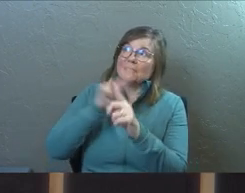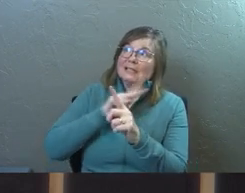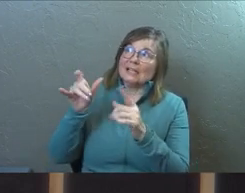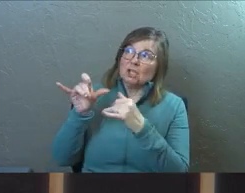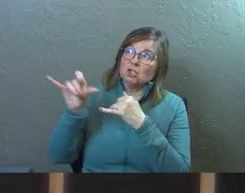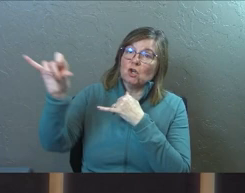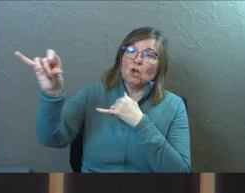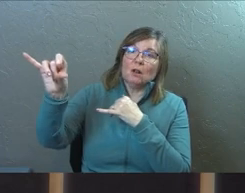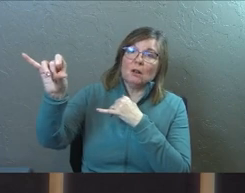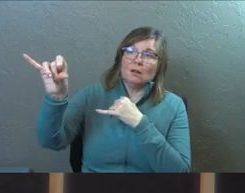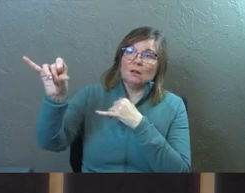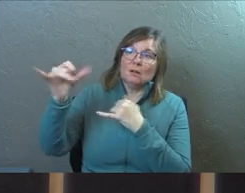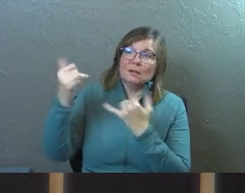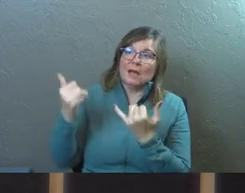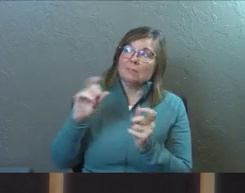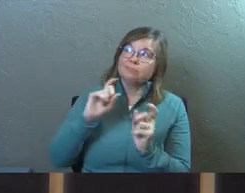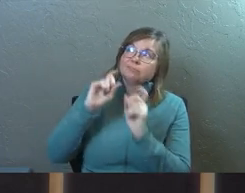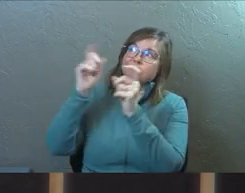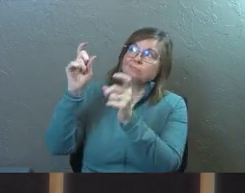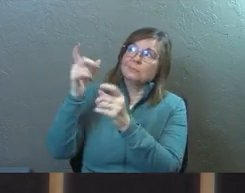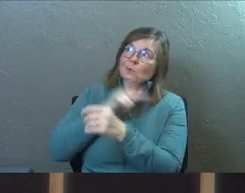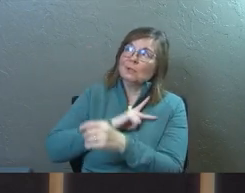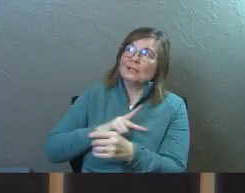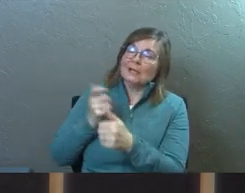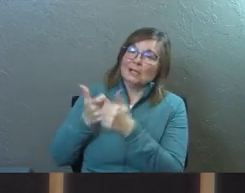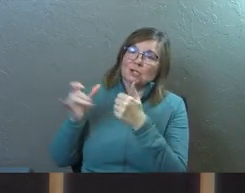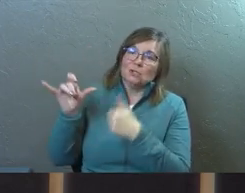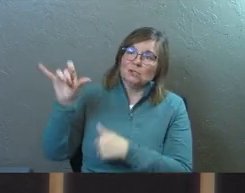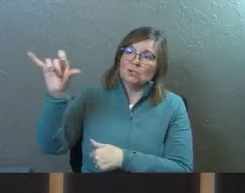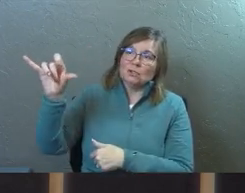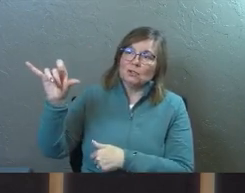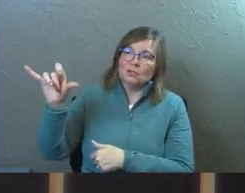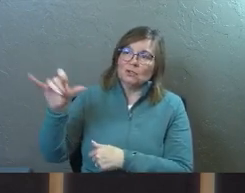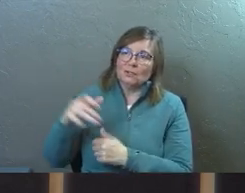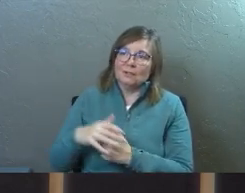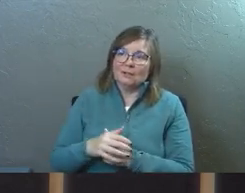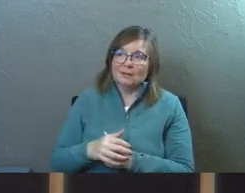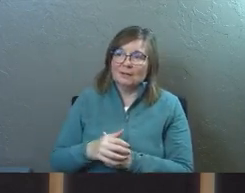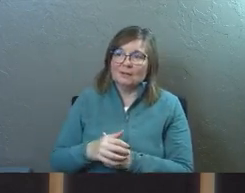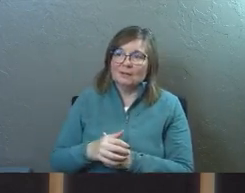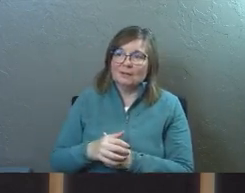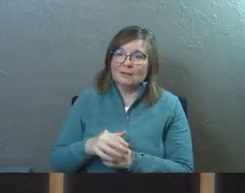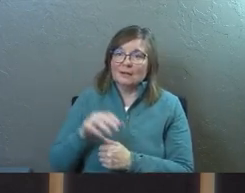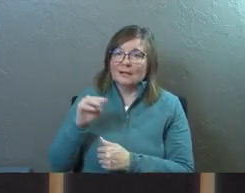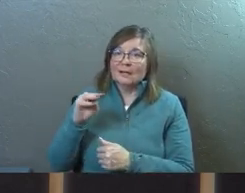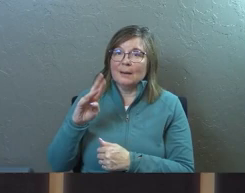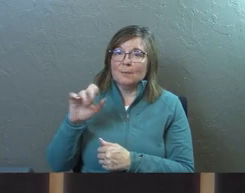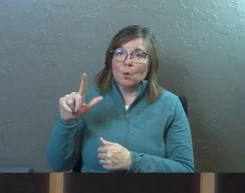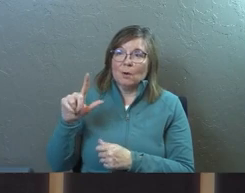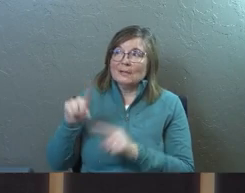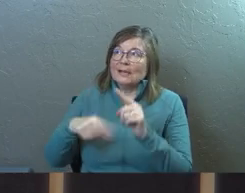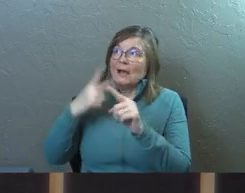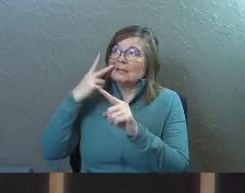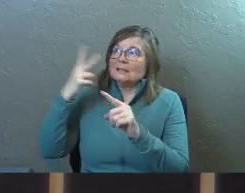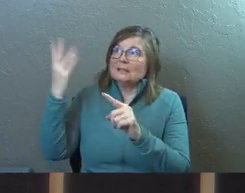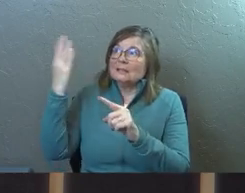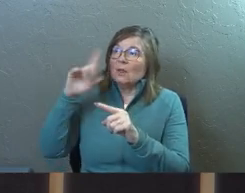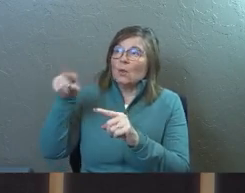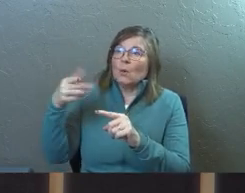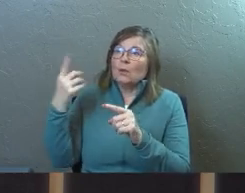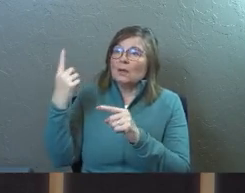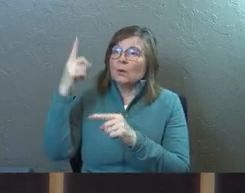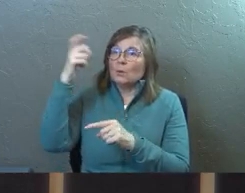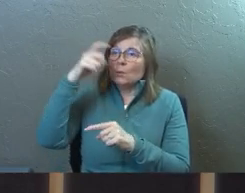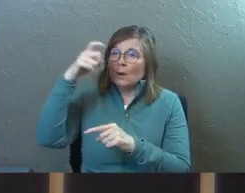eternal. Now unto the king eternal. I'm going sing it. Immortal, invisible, the